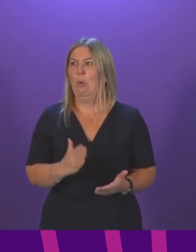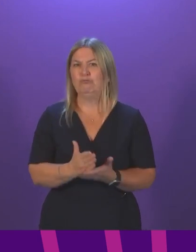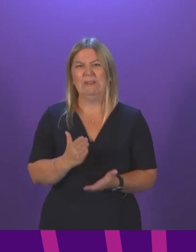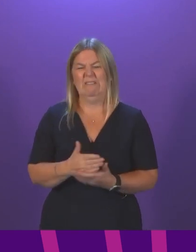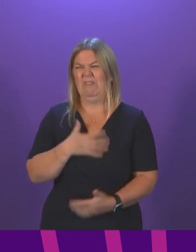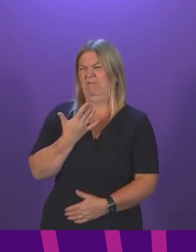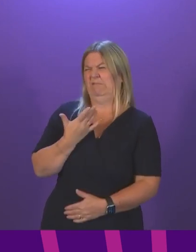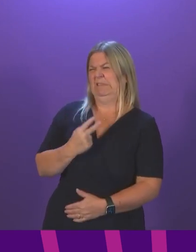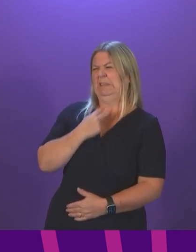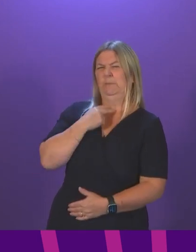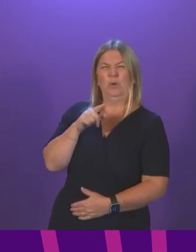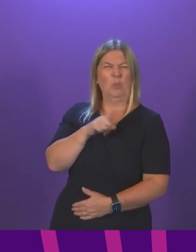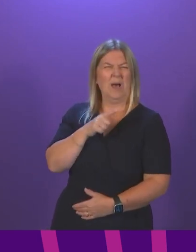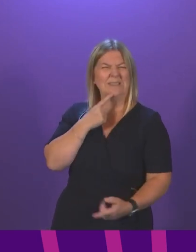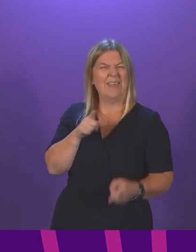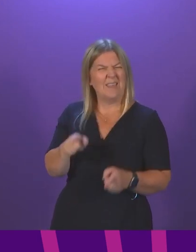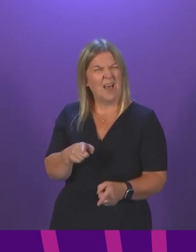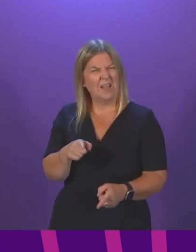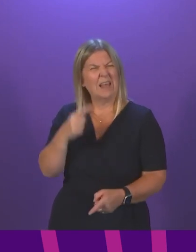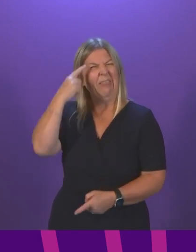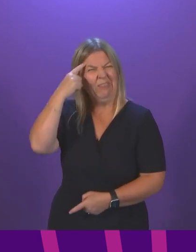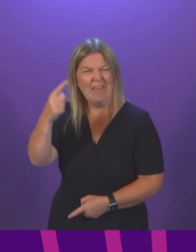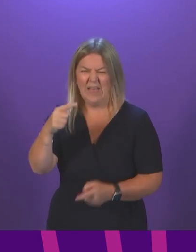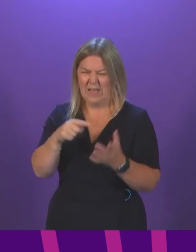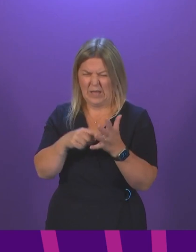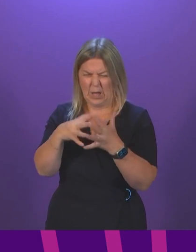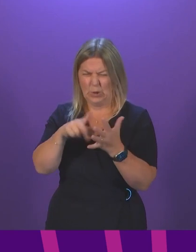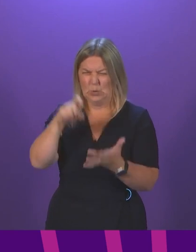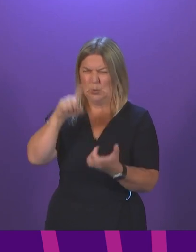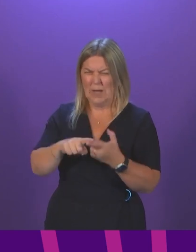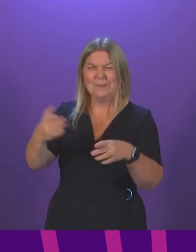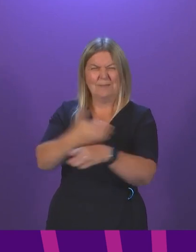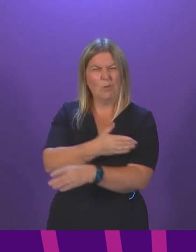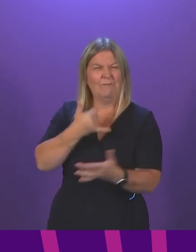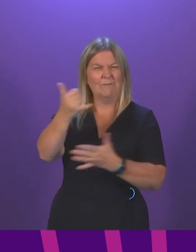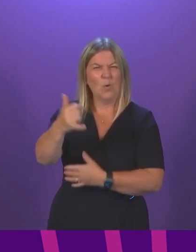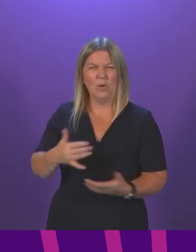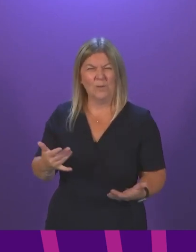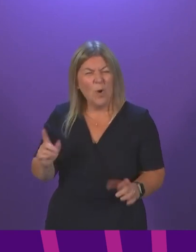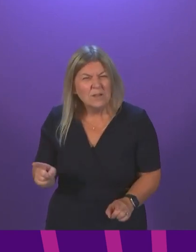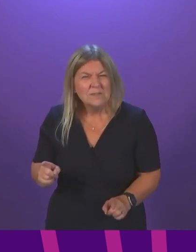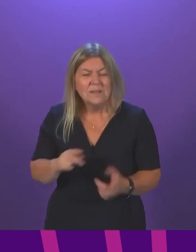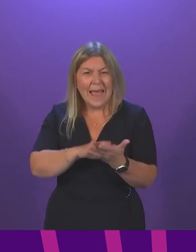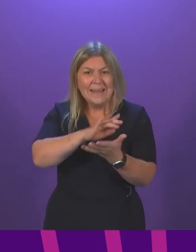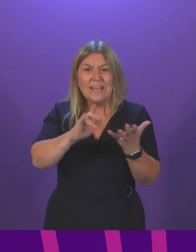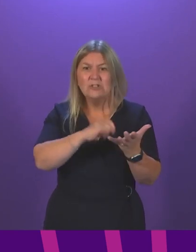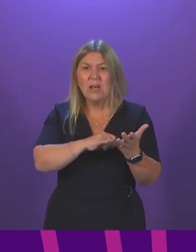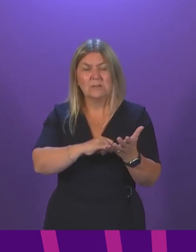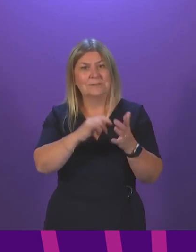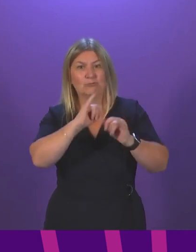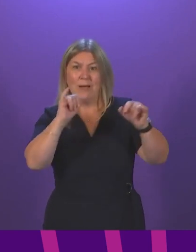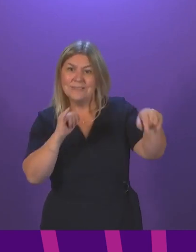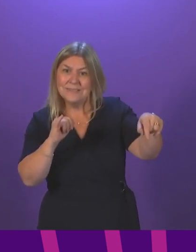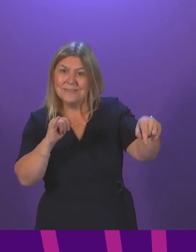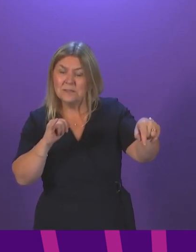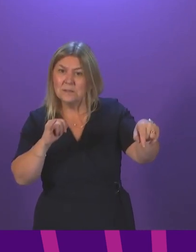He actually said to them think twice before calling an ambulance. With Scotland's NHS in crisis isn't it